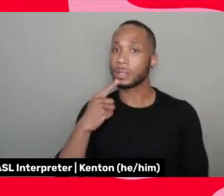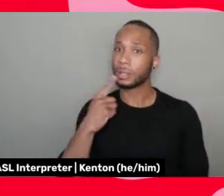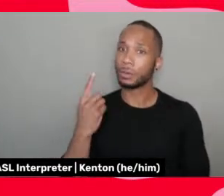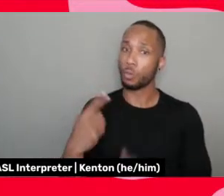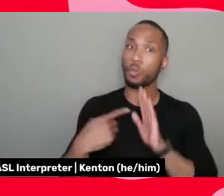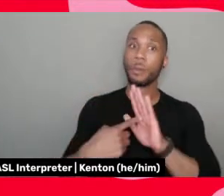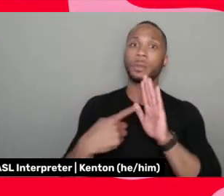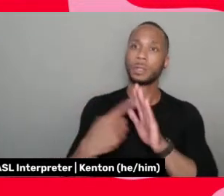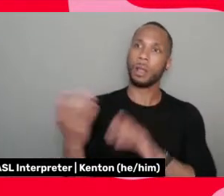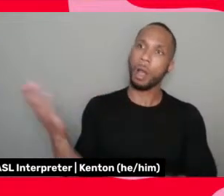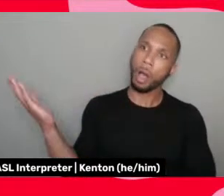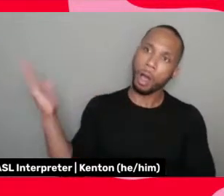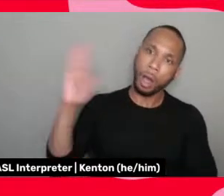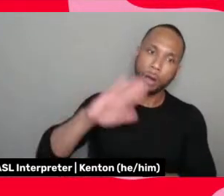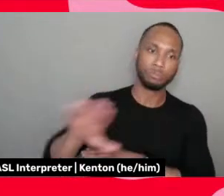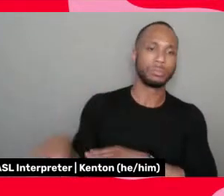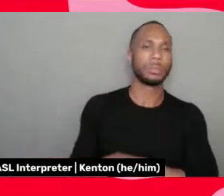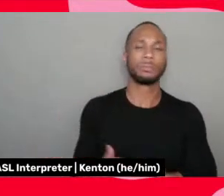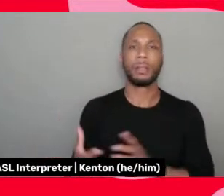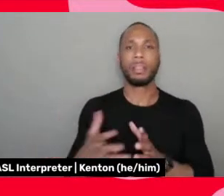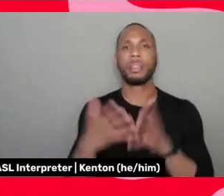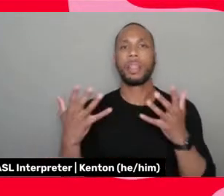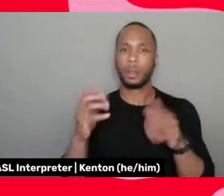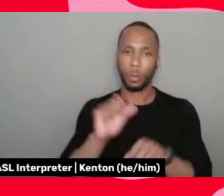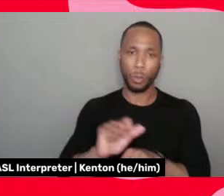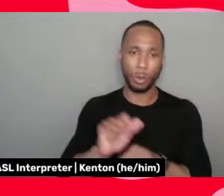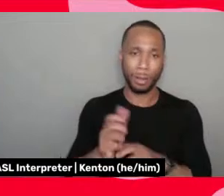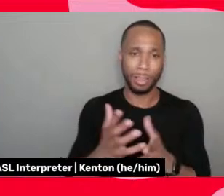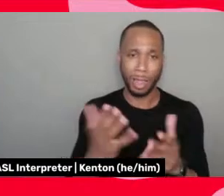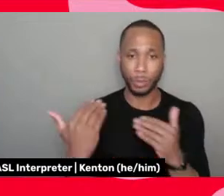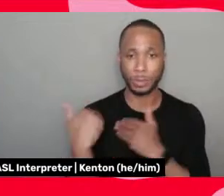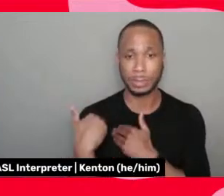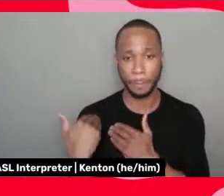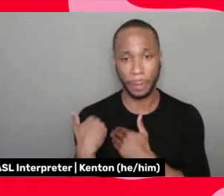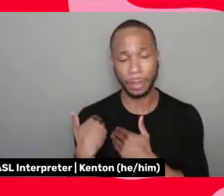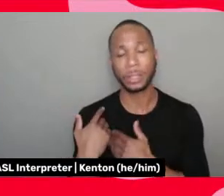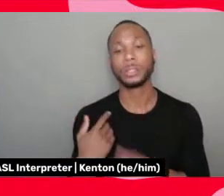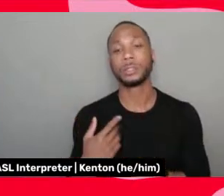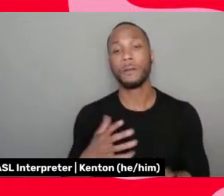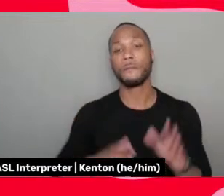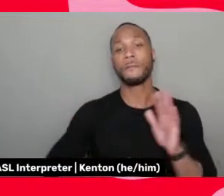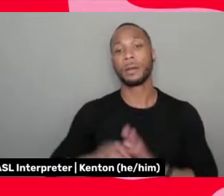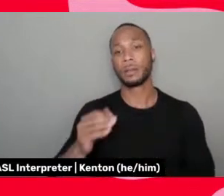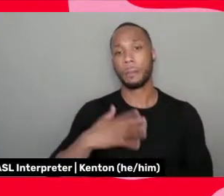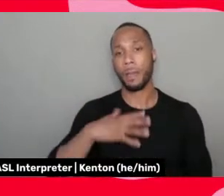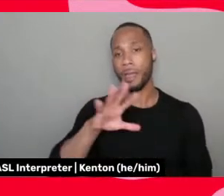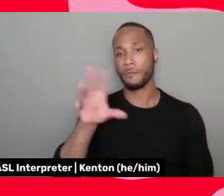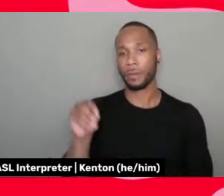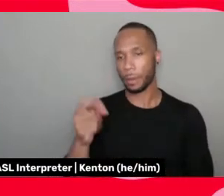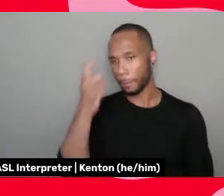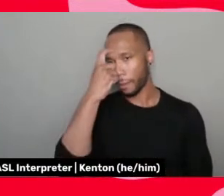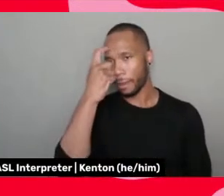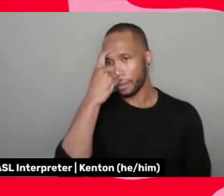lot of, but, you know, so finding my African mind and that's what